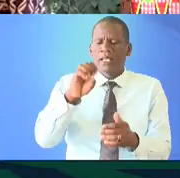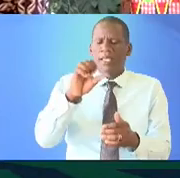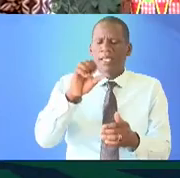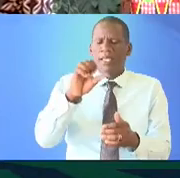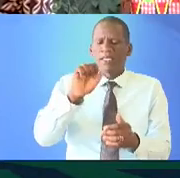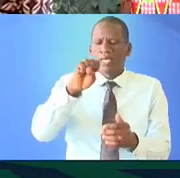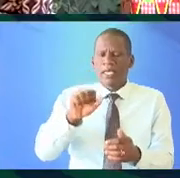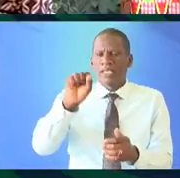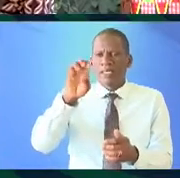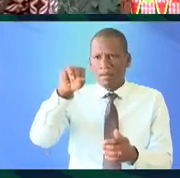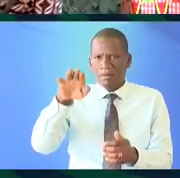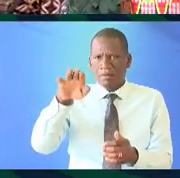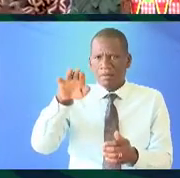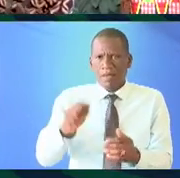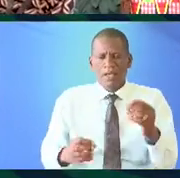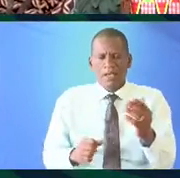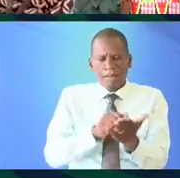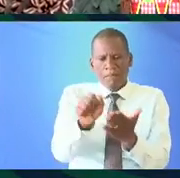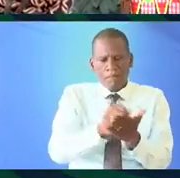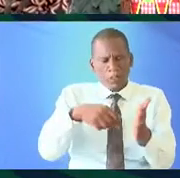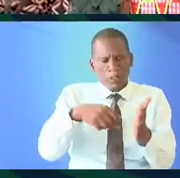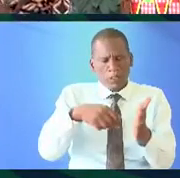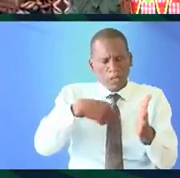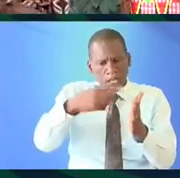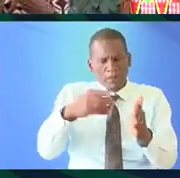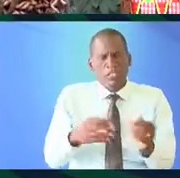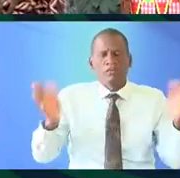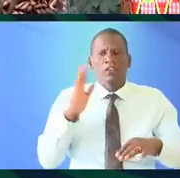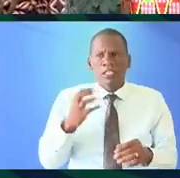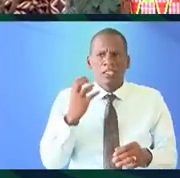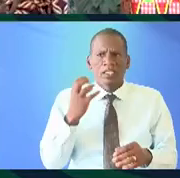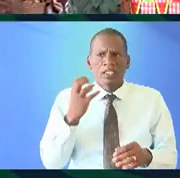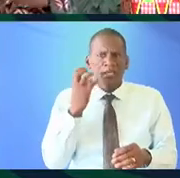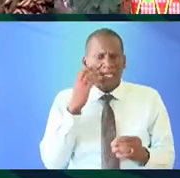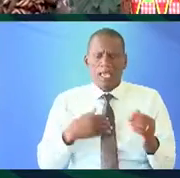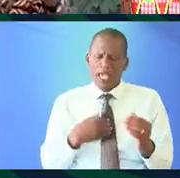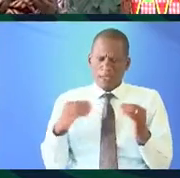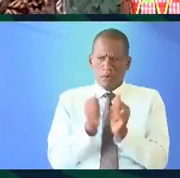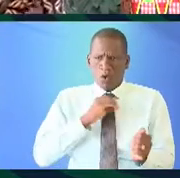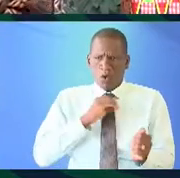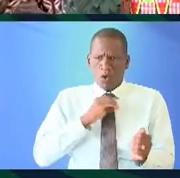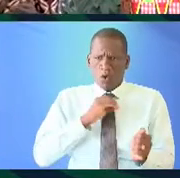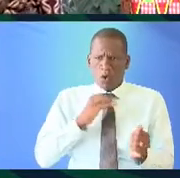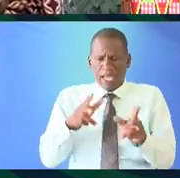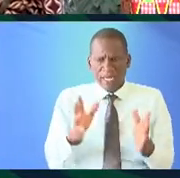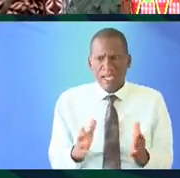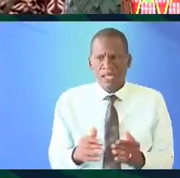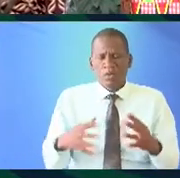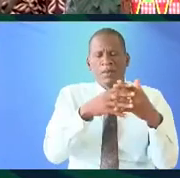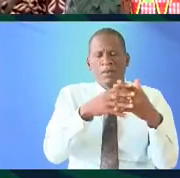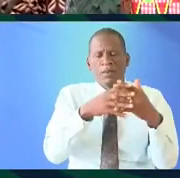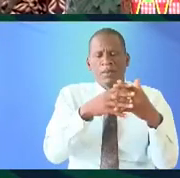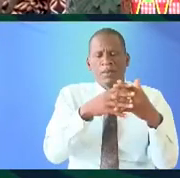Sasa Sema Publications which has since folded in fact very sadly I met the owner editor whatever she